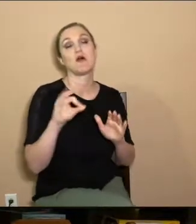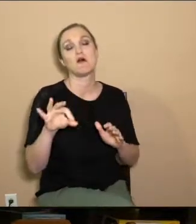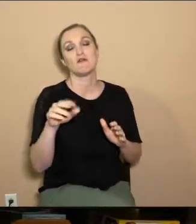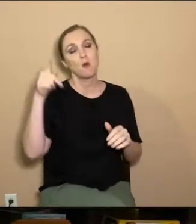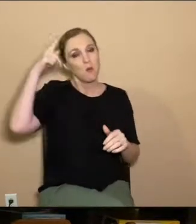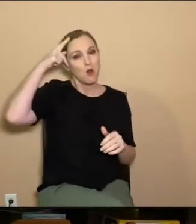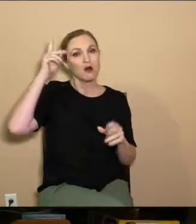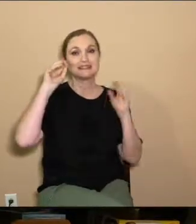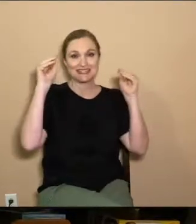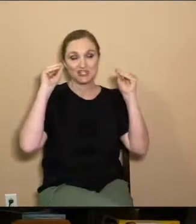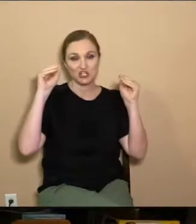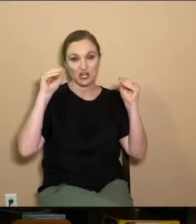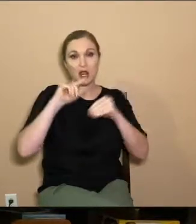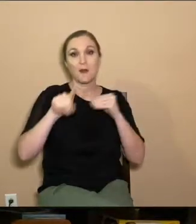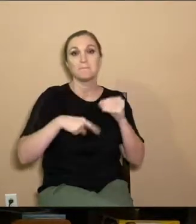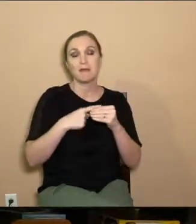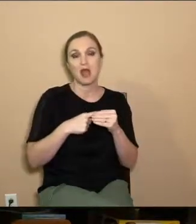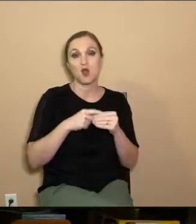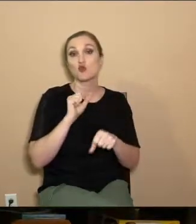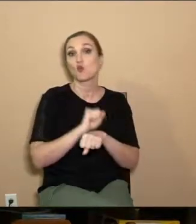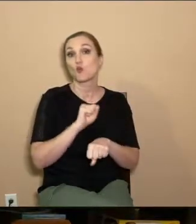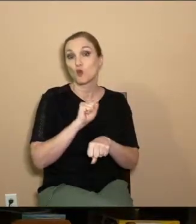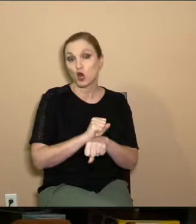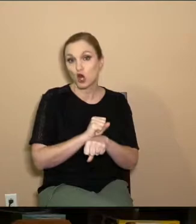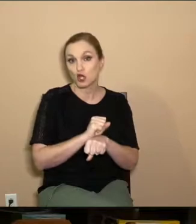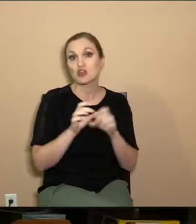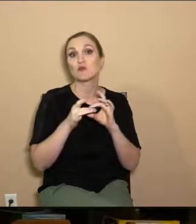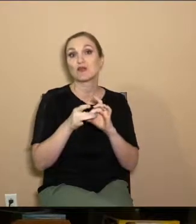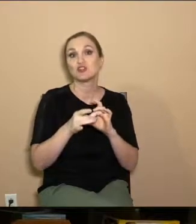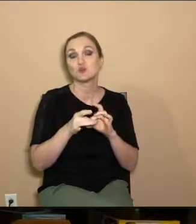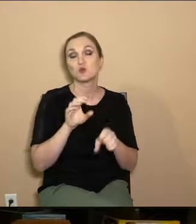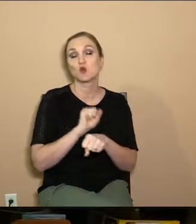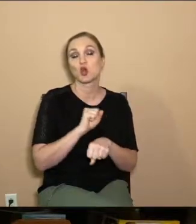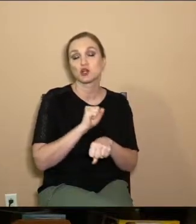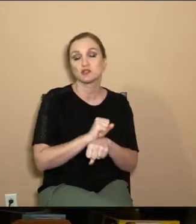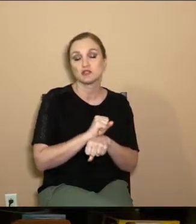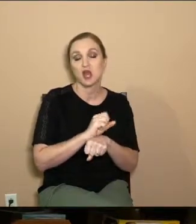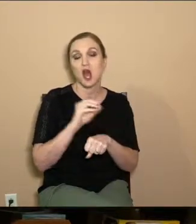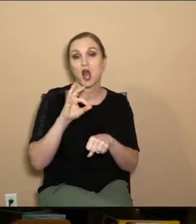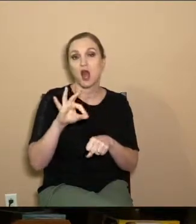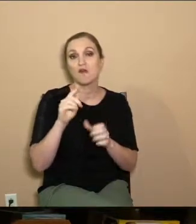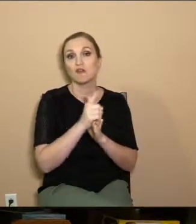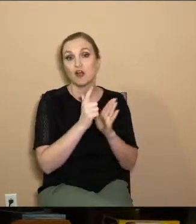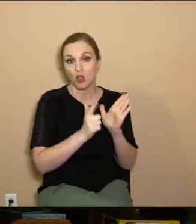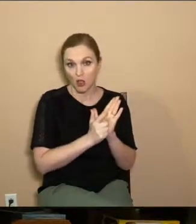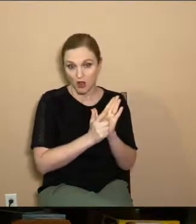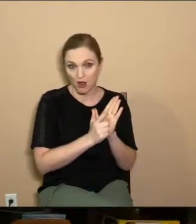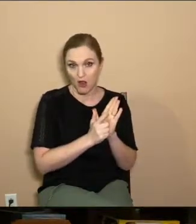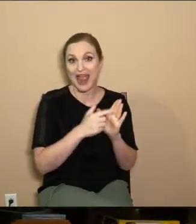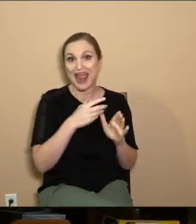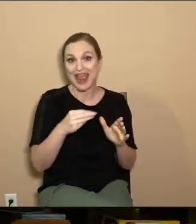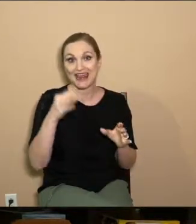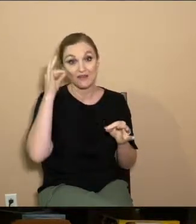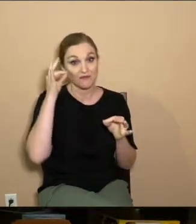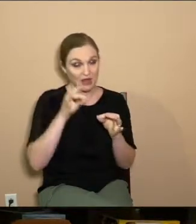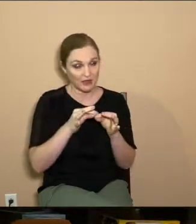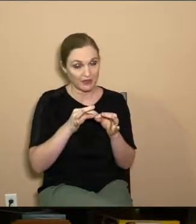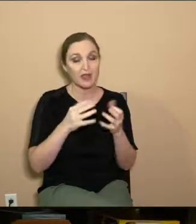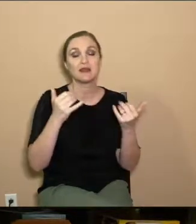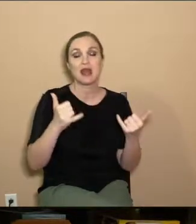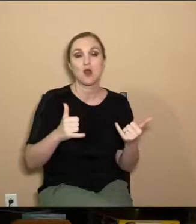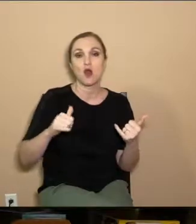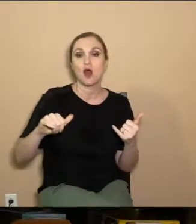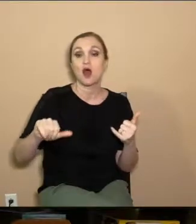Paul's teaching on, you know, works, the relationship between works of the law and faith. Now,